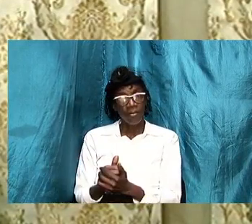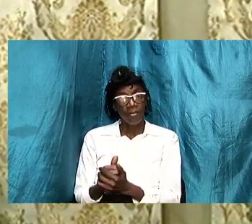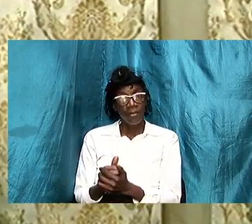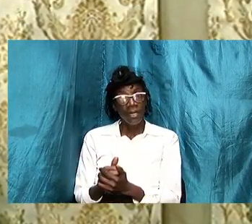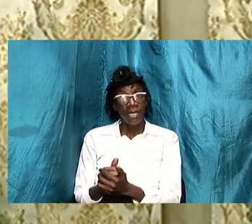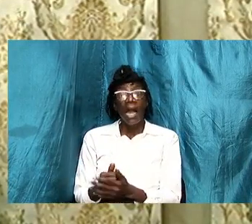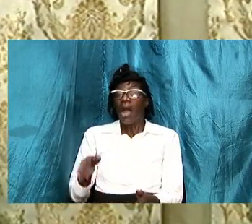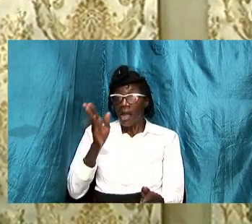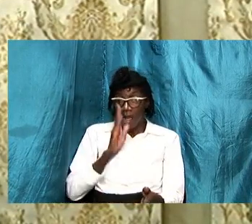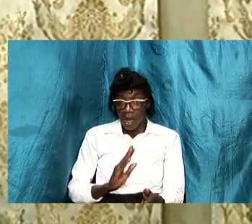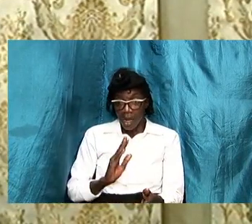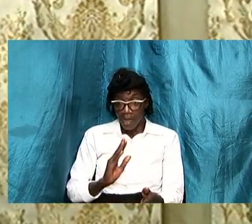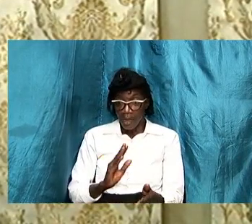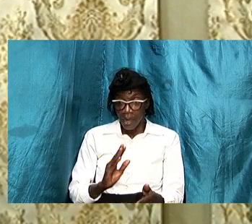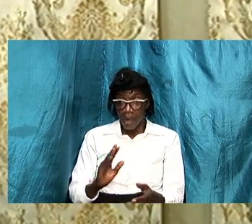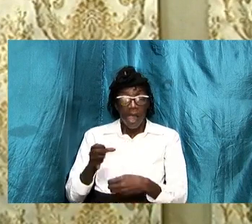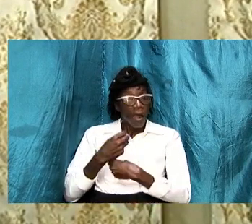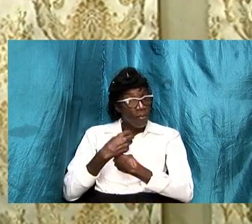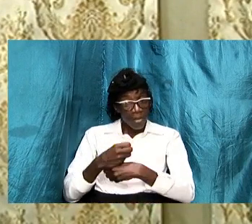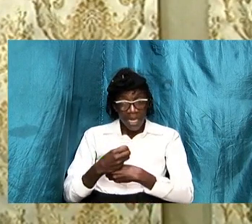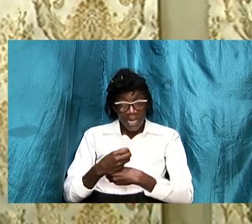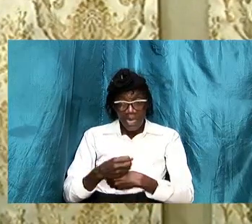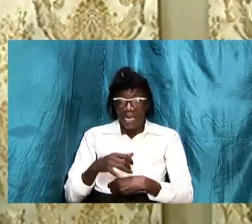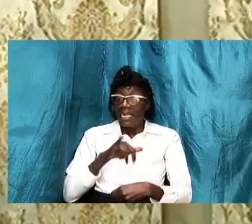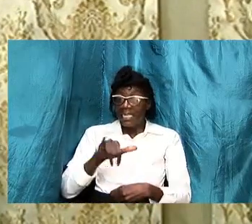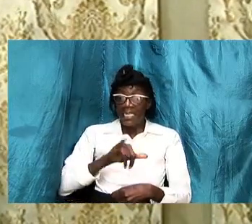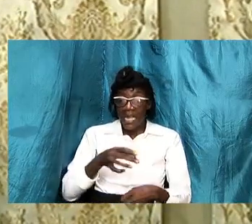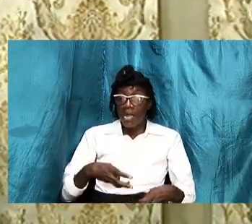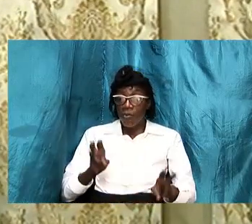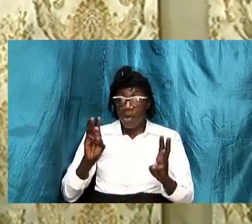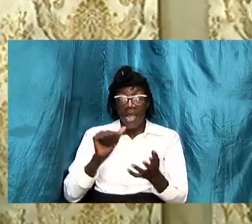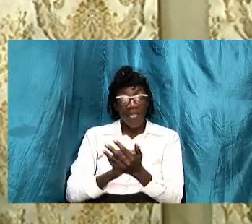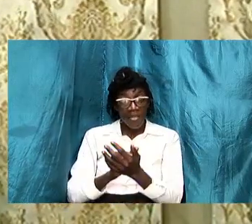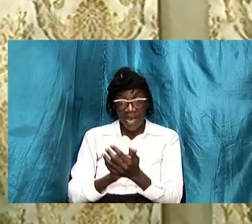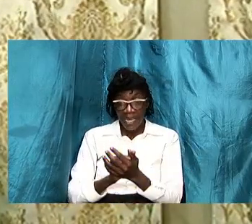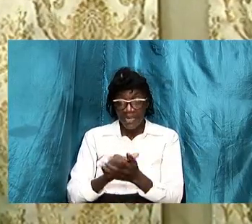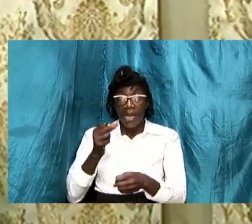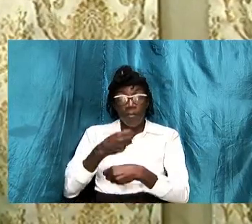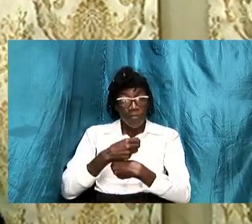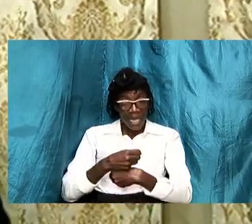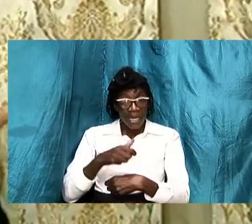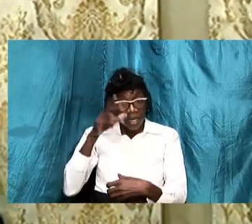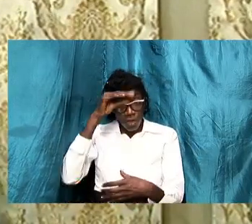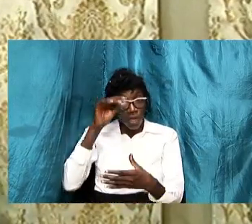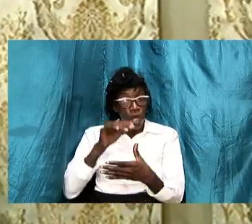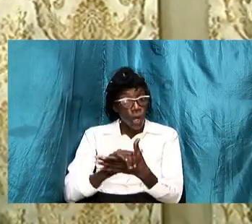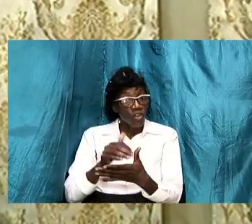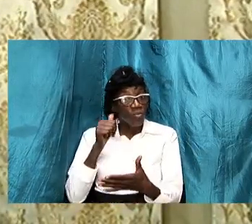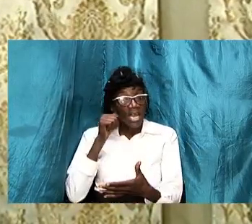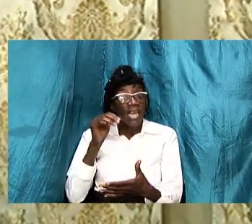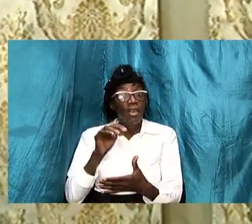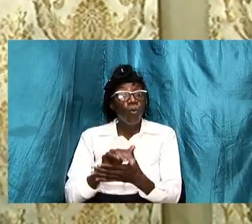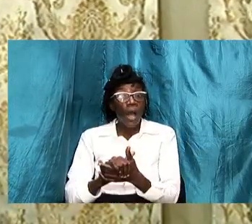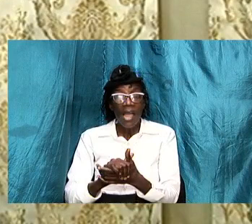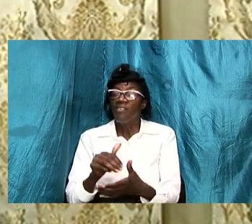god established and it is the same way that is applied to the husband and to the wife not in a demeaning derogatory way